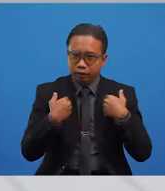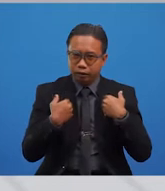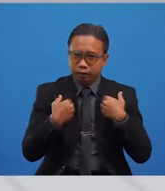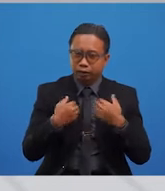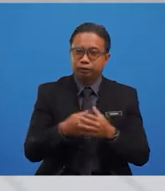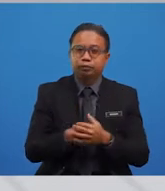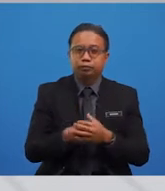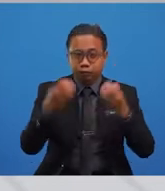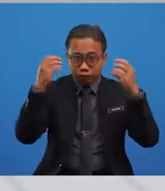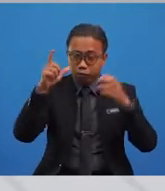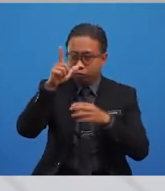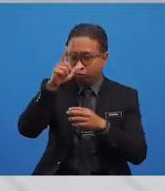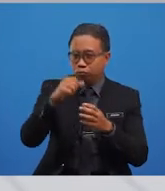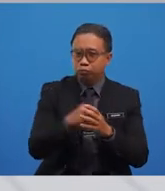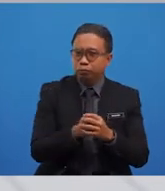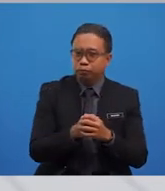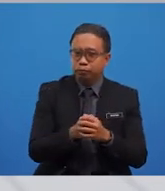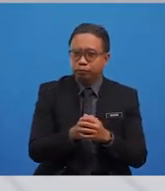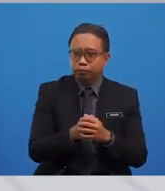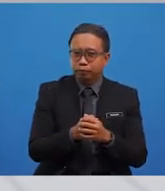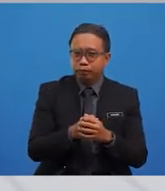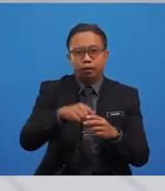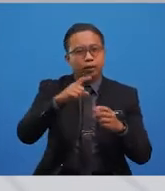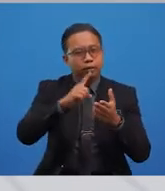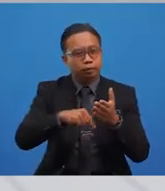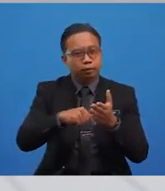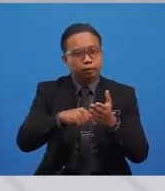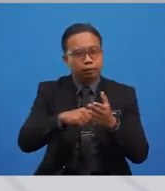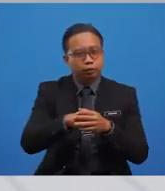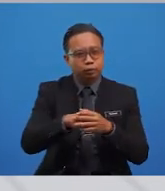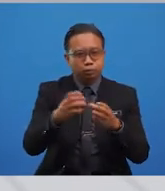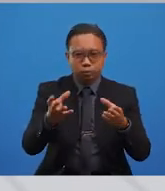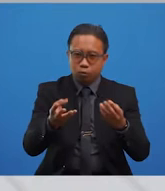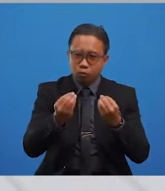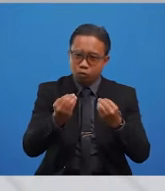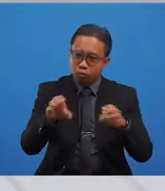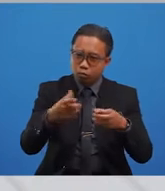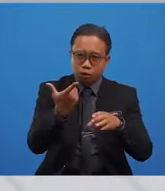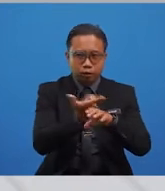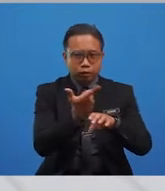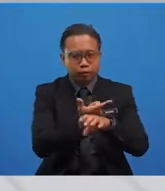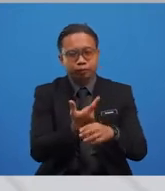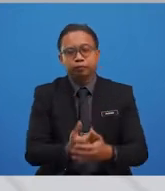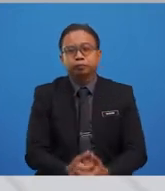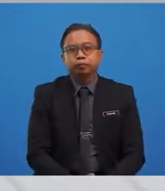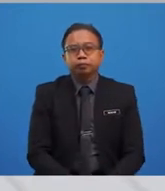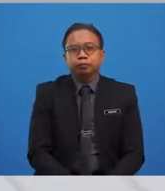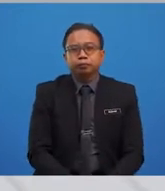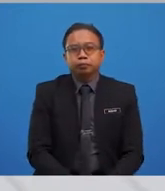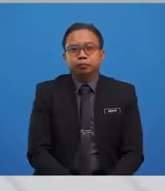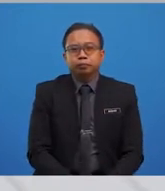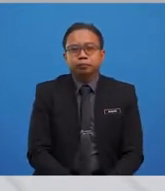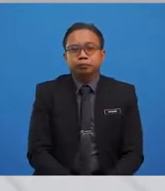Rita. All right. Okay, so, what kind of challenge you have for us today, Grand Vise? Well,